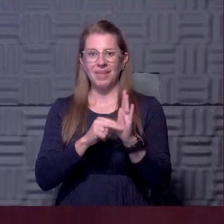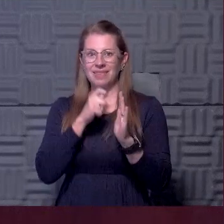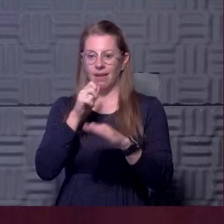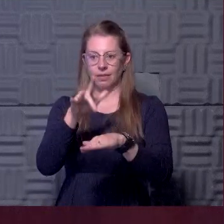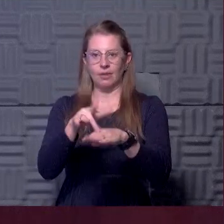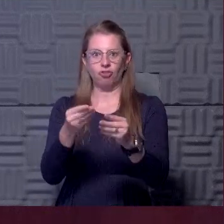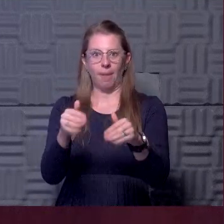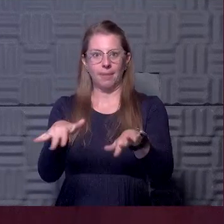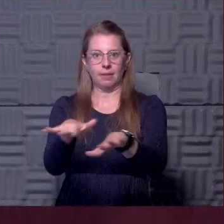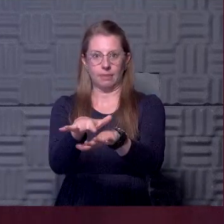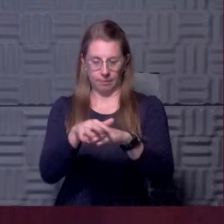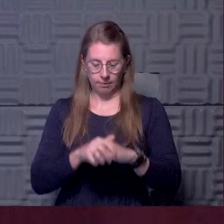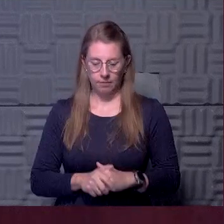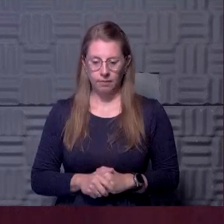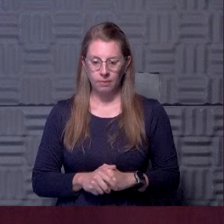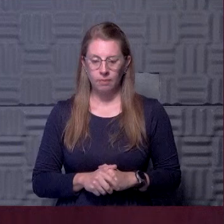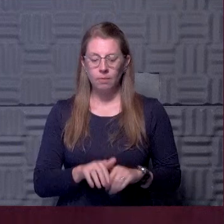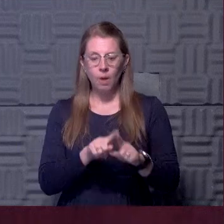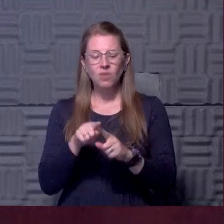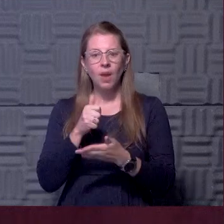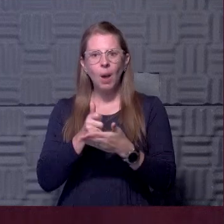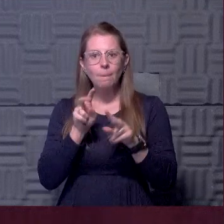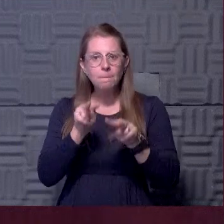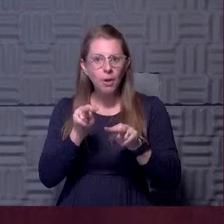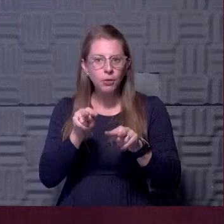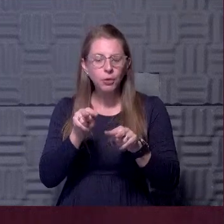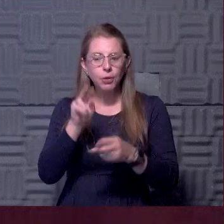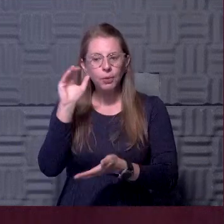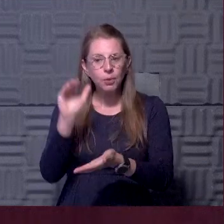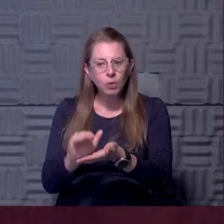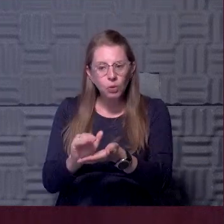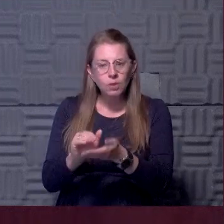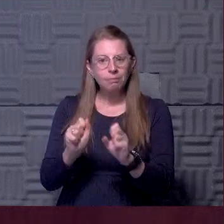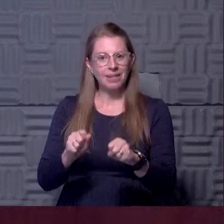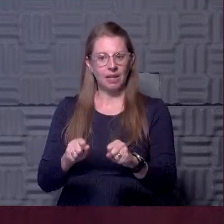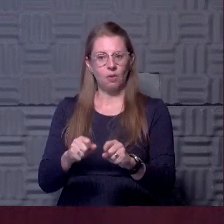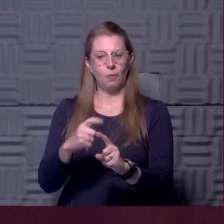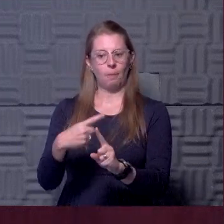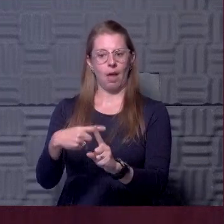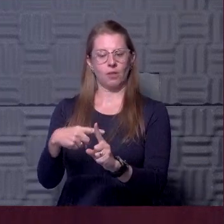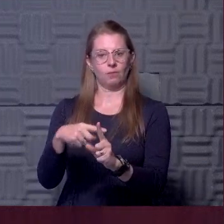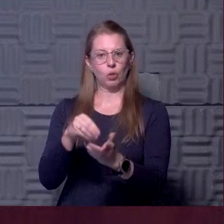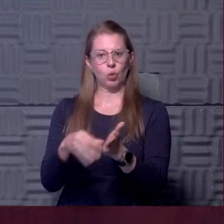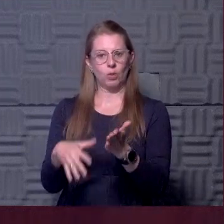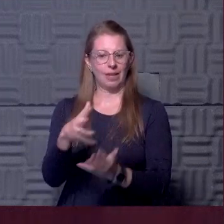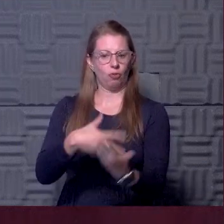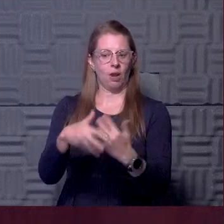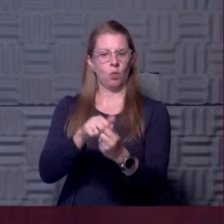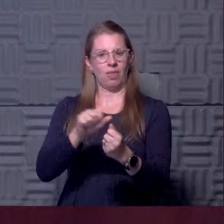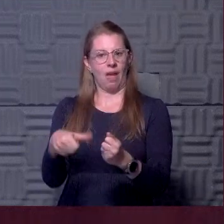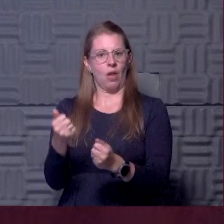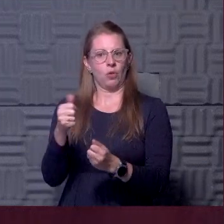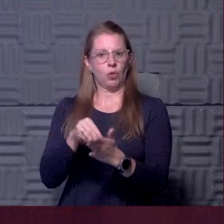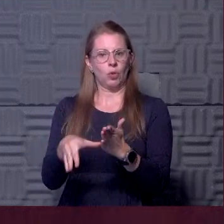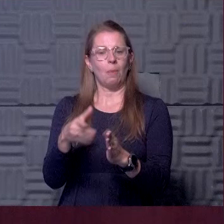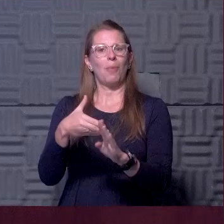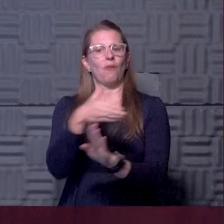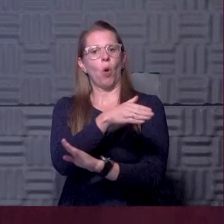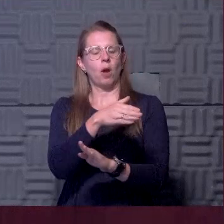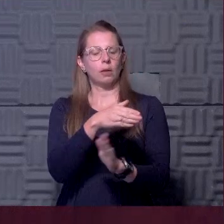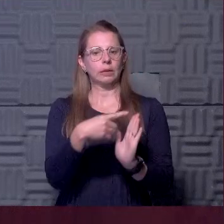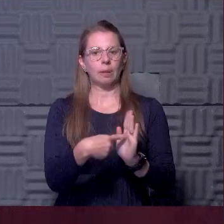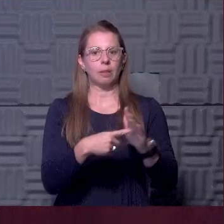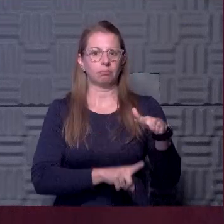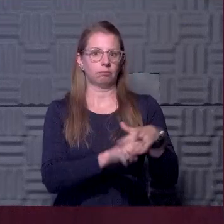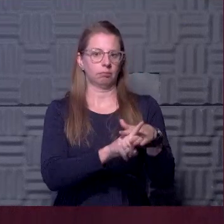help monitor and reduce the potential for positive students interacting with others really before they have symptoms.